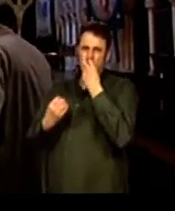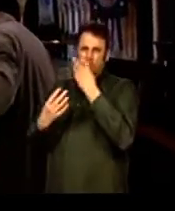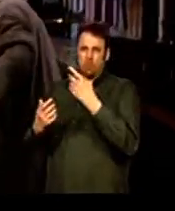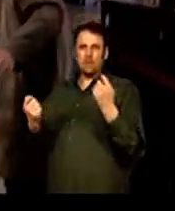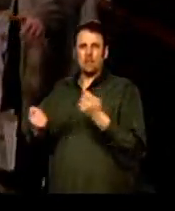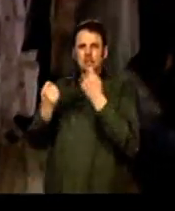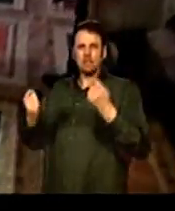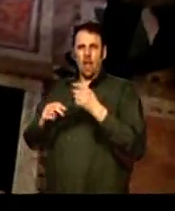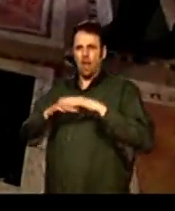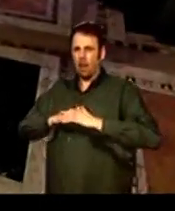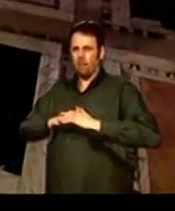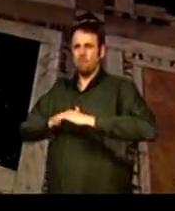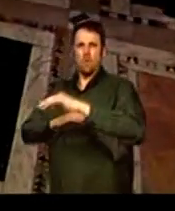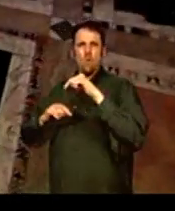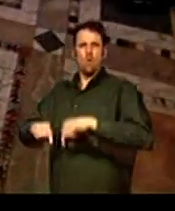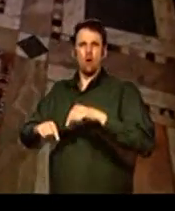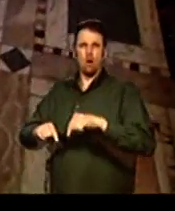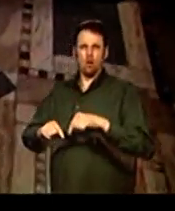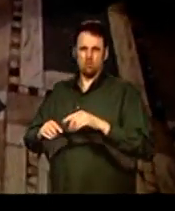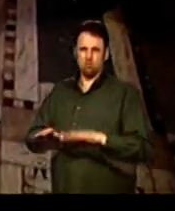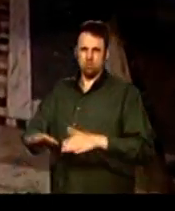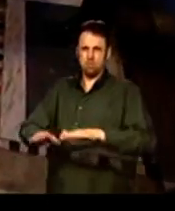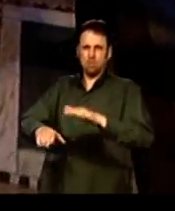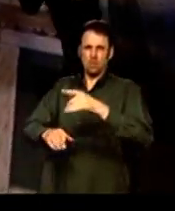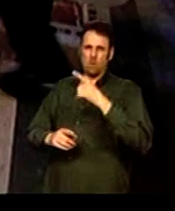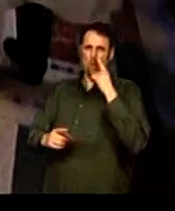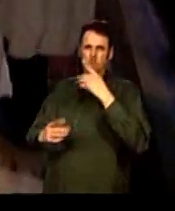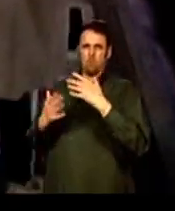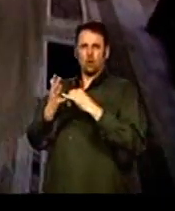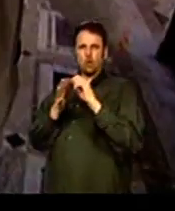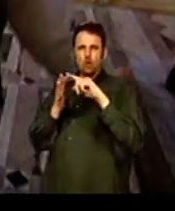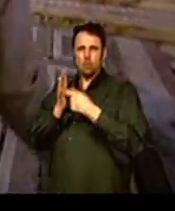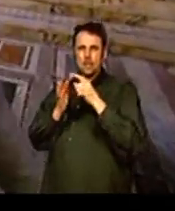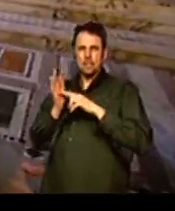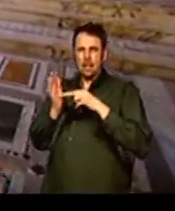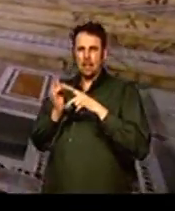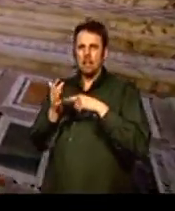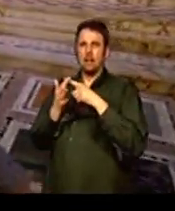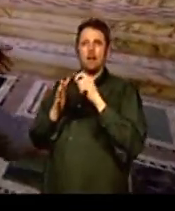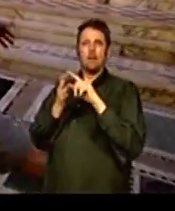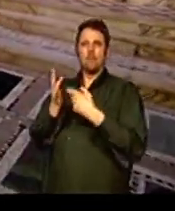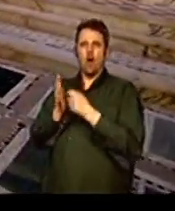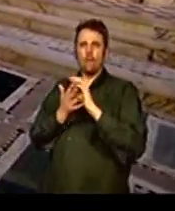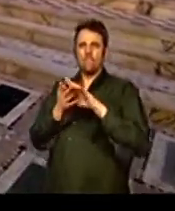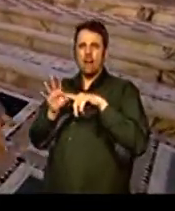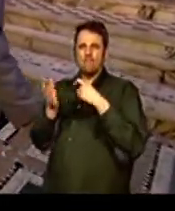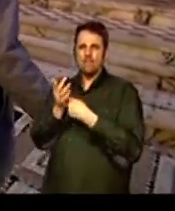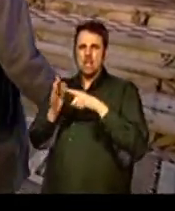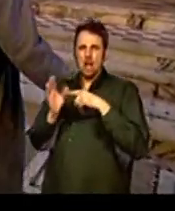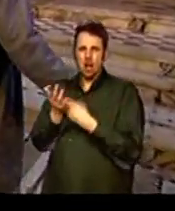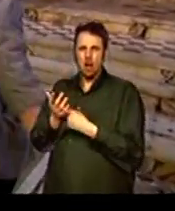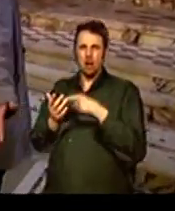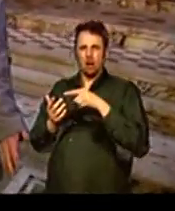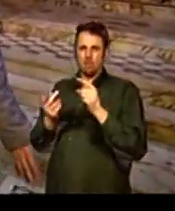immediately across the most beautiful inlaid Italianate floor with what looks like serpentine and porphyry and other ornate